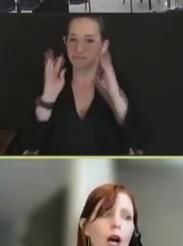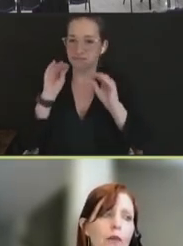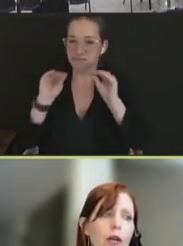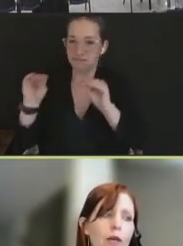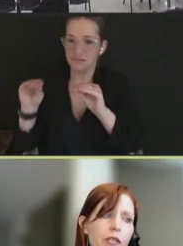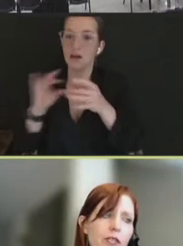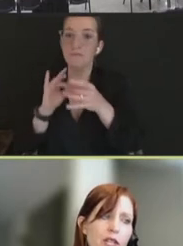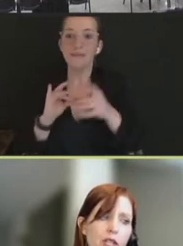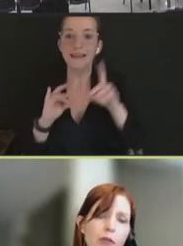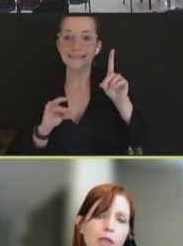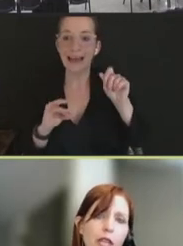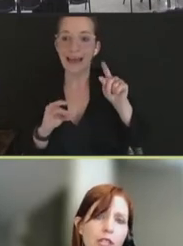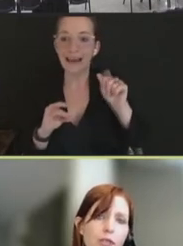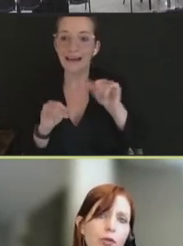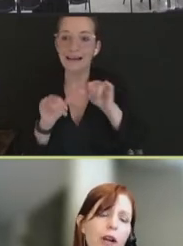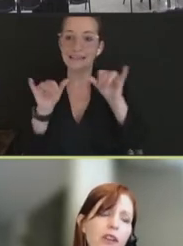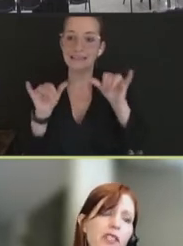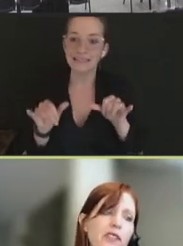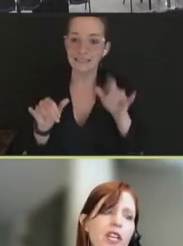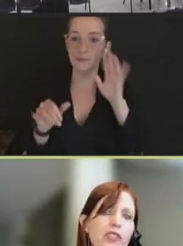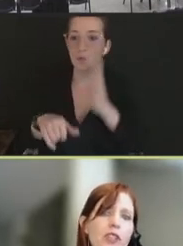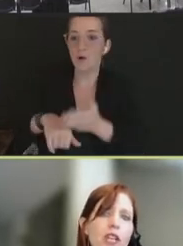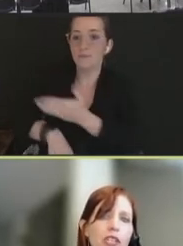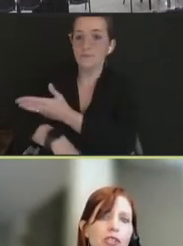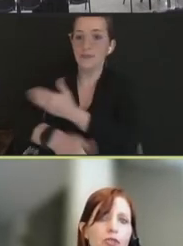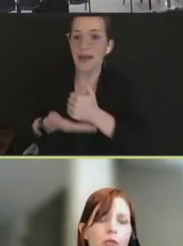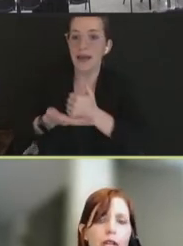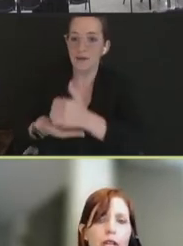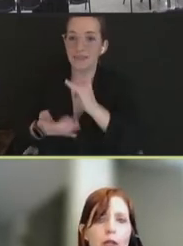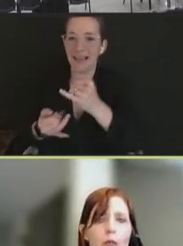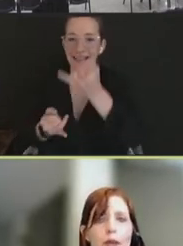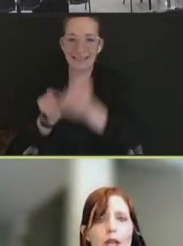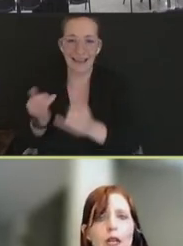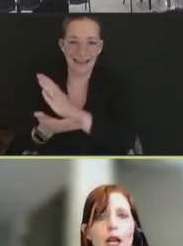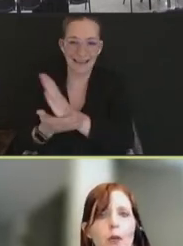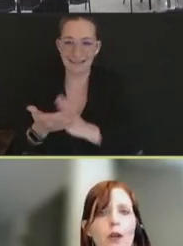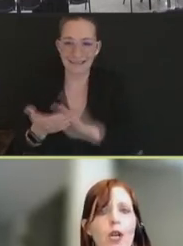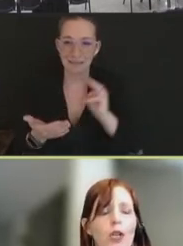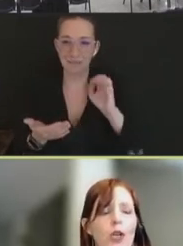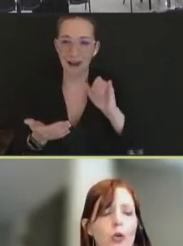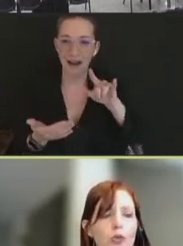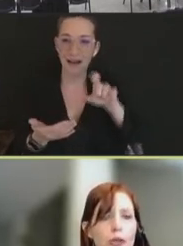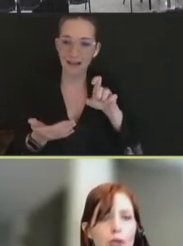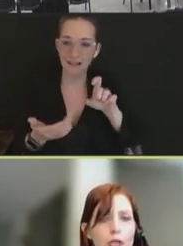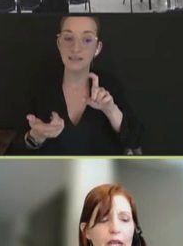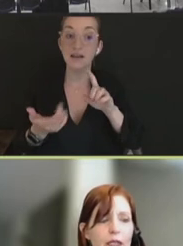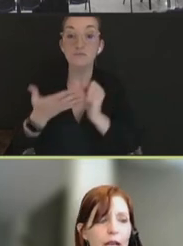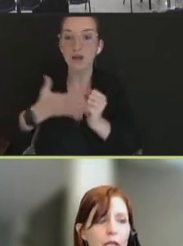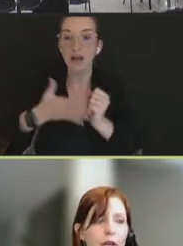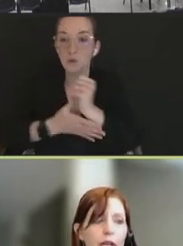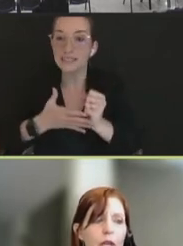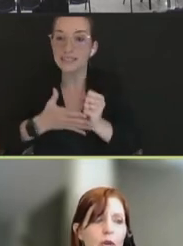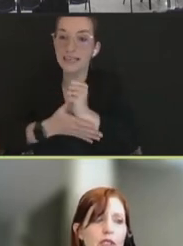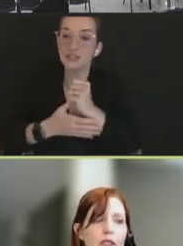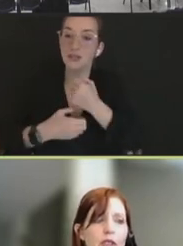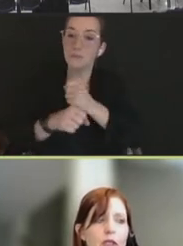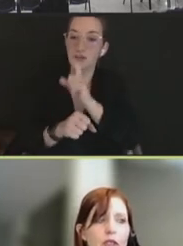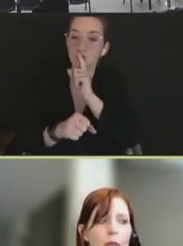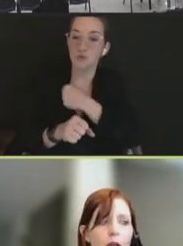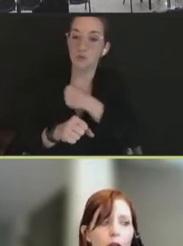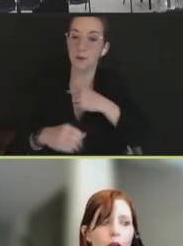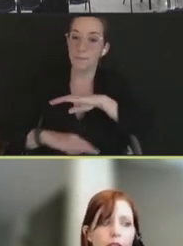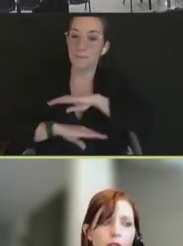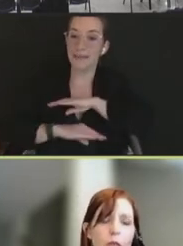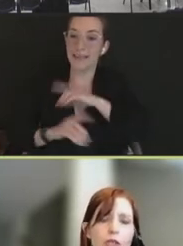especially related to prioritization and ensuring that we're meeting our goals with respect to equity across the